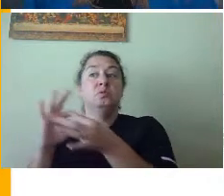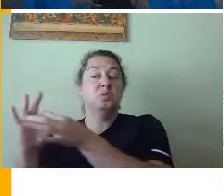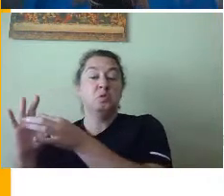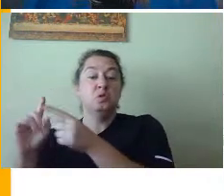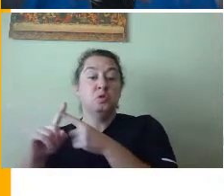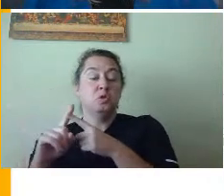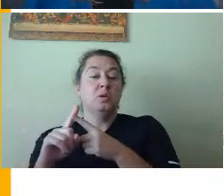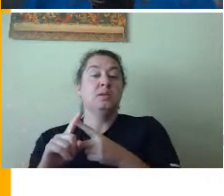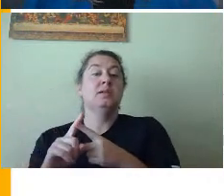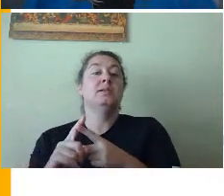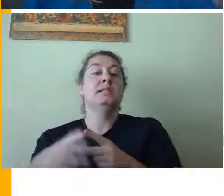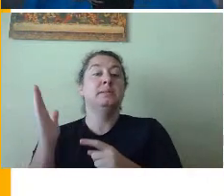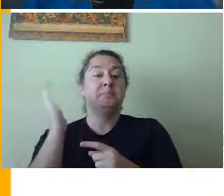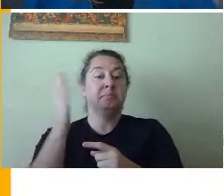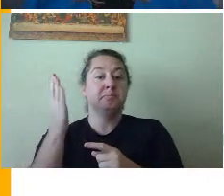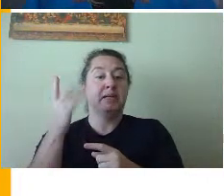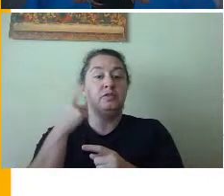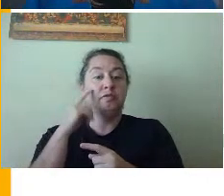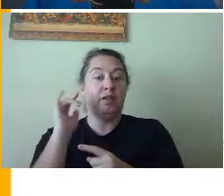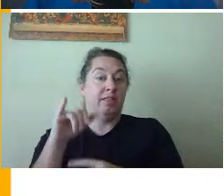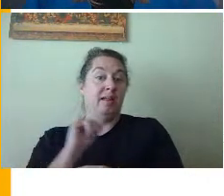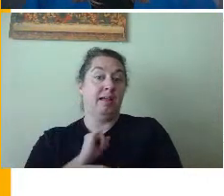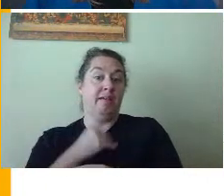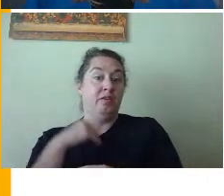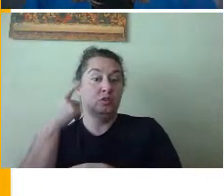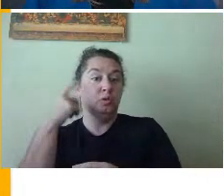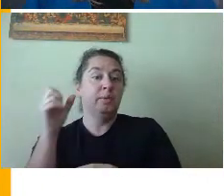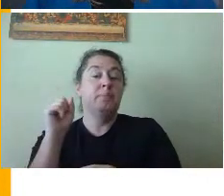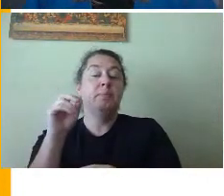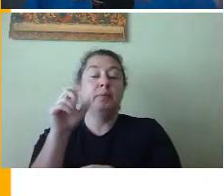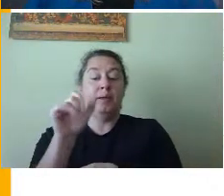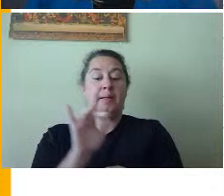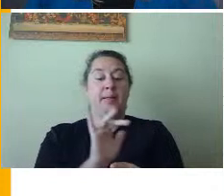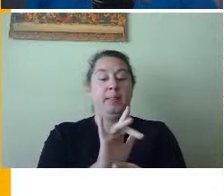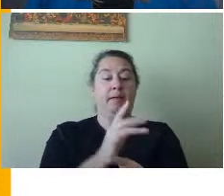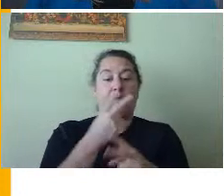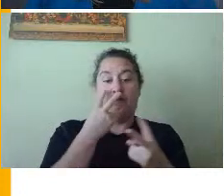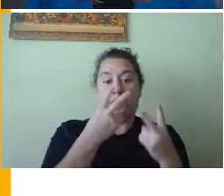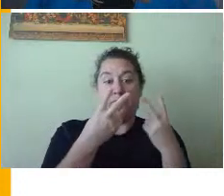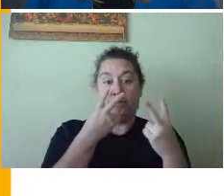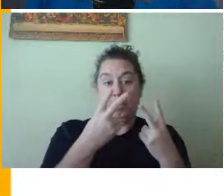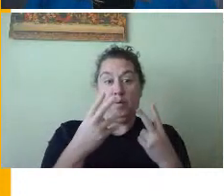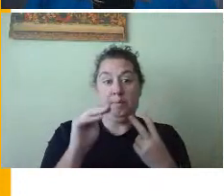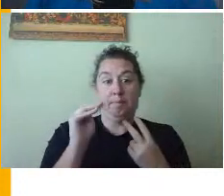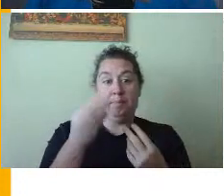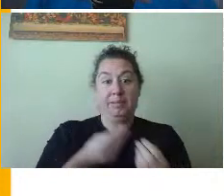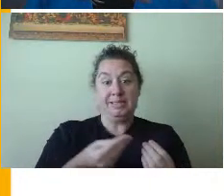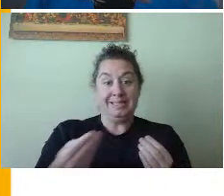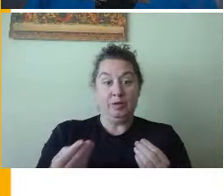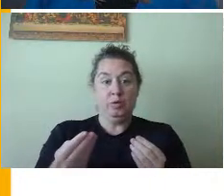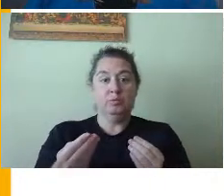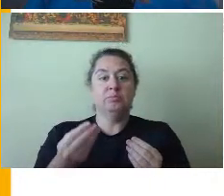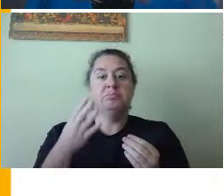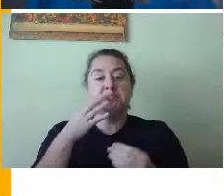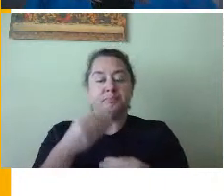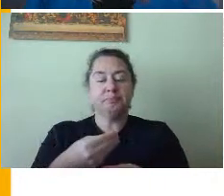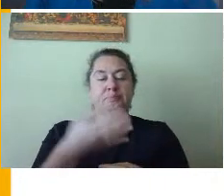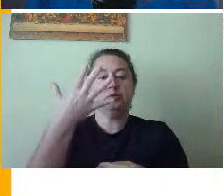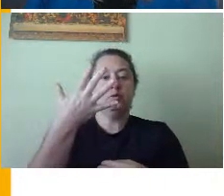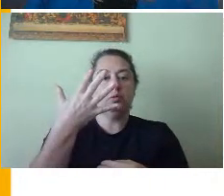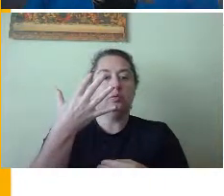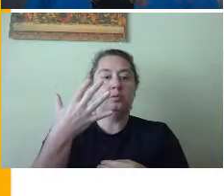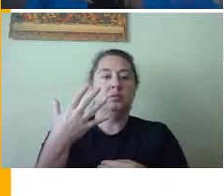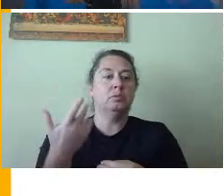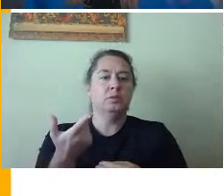And then underneath it says view material. So we are going to click on view material. And up here it pops up. Notice there's